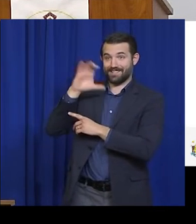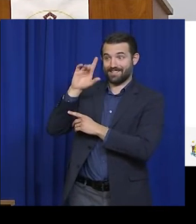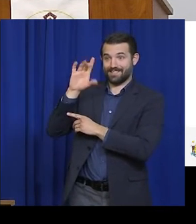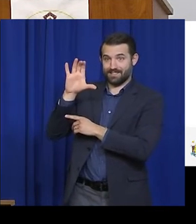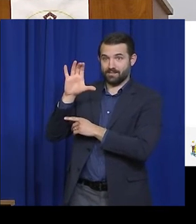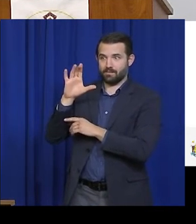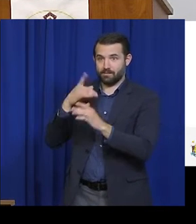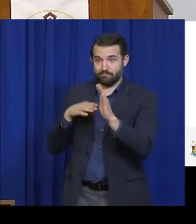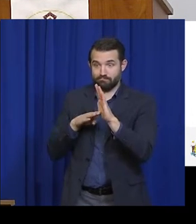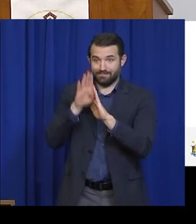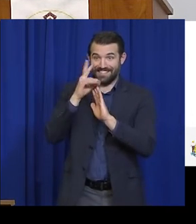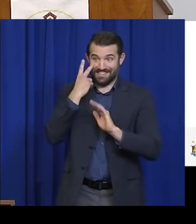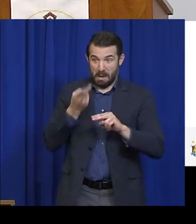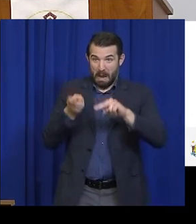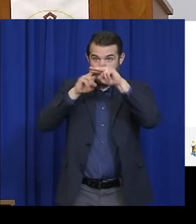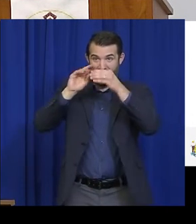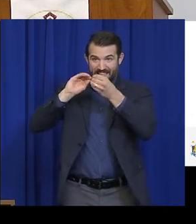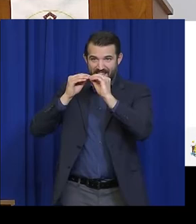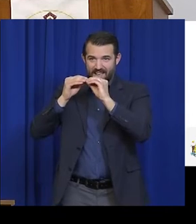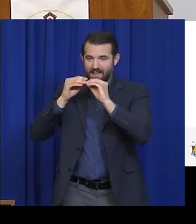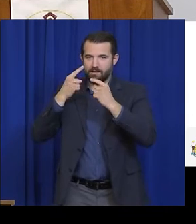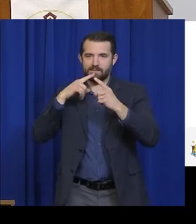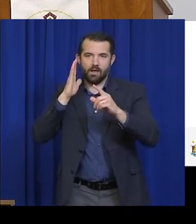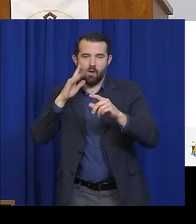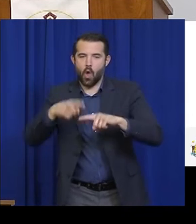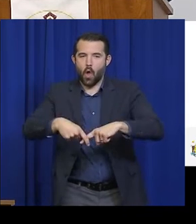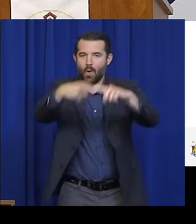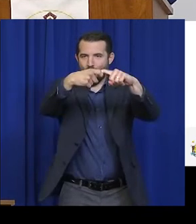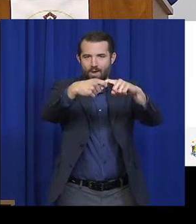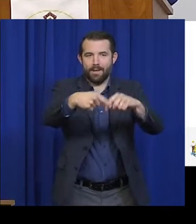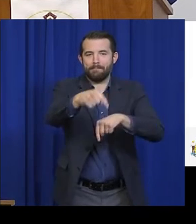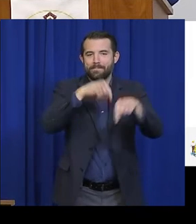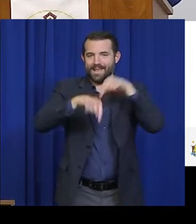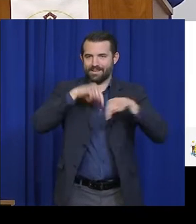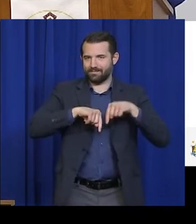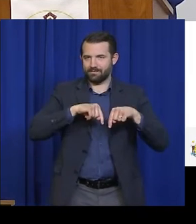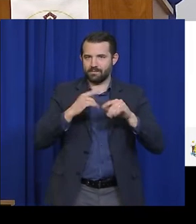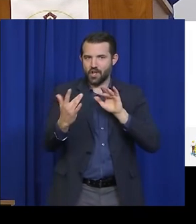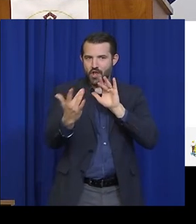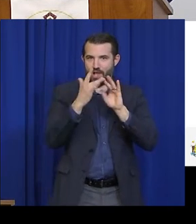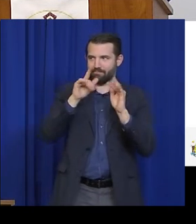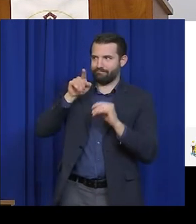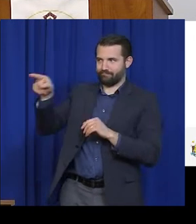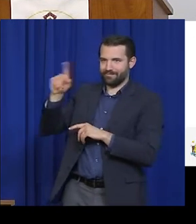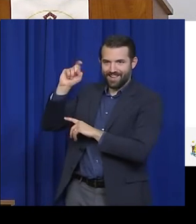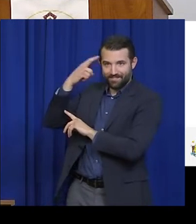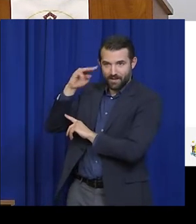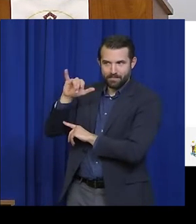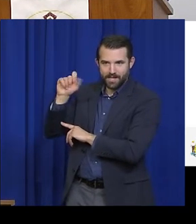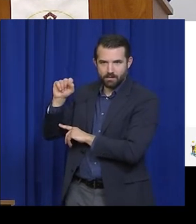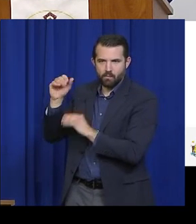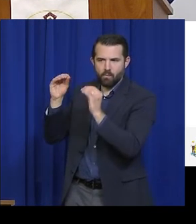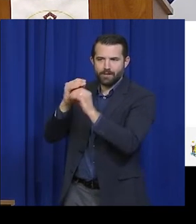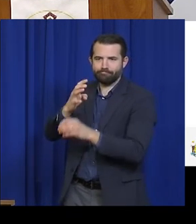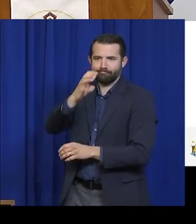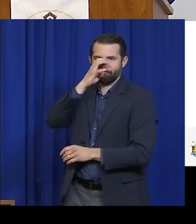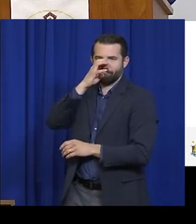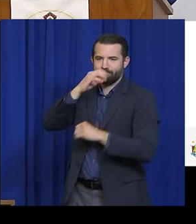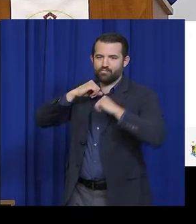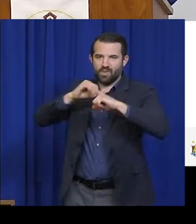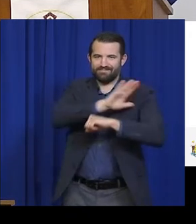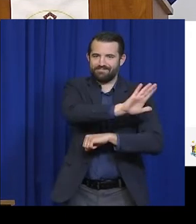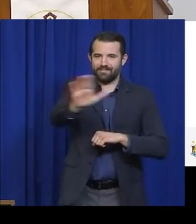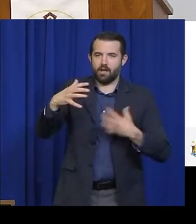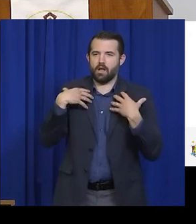stages and re-implement restrictions to protect your health and safety. Again, businesses and activities